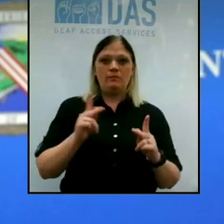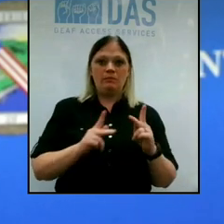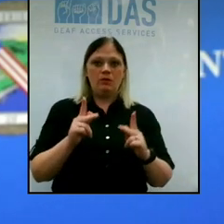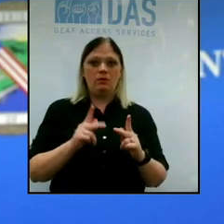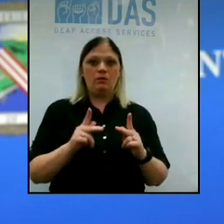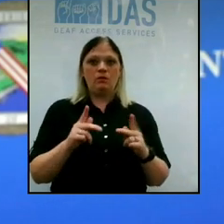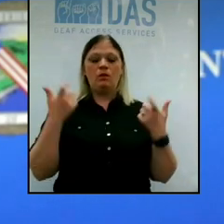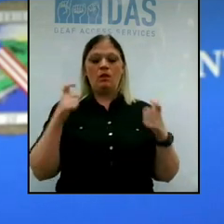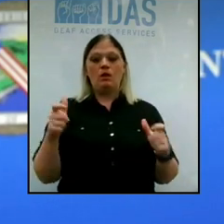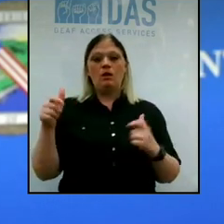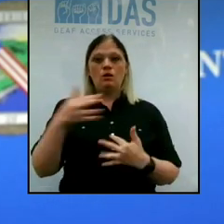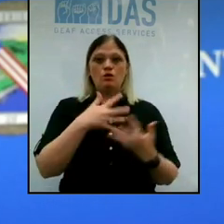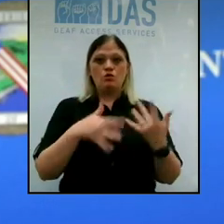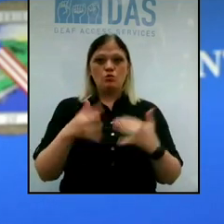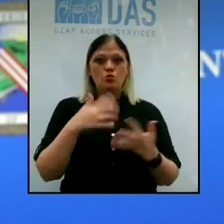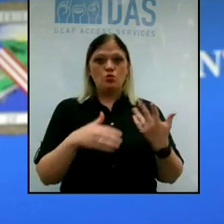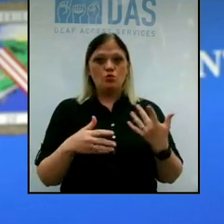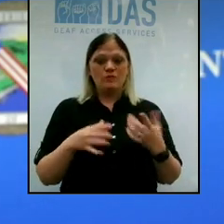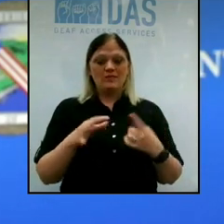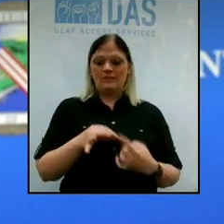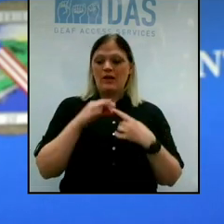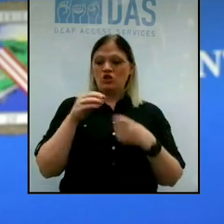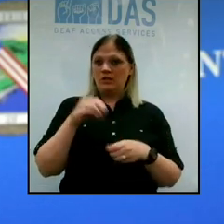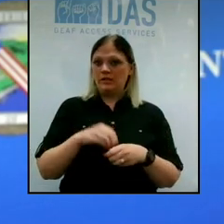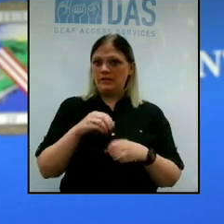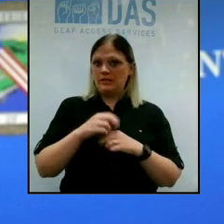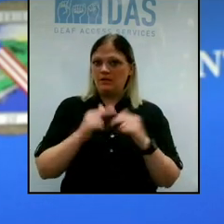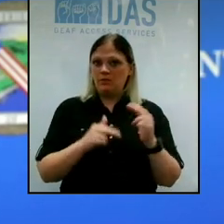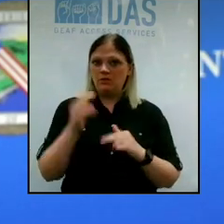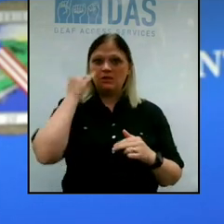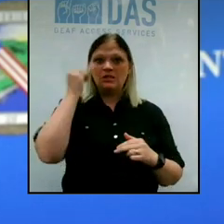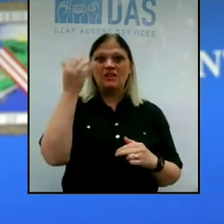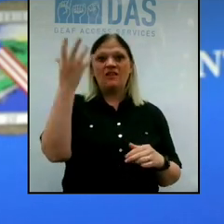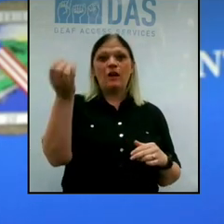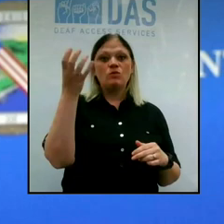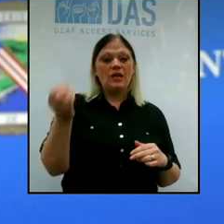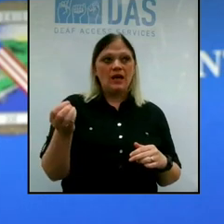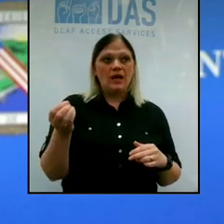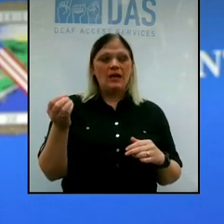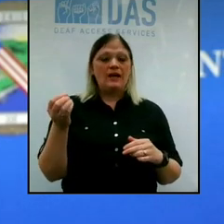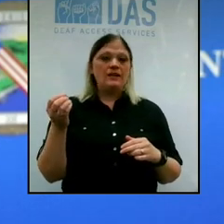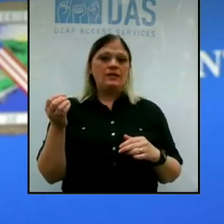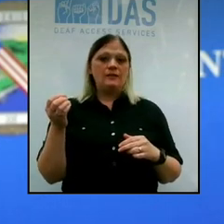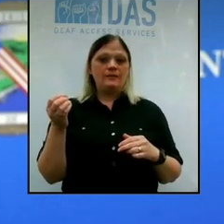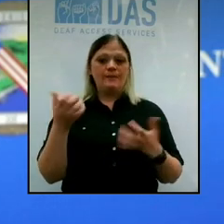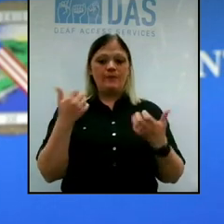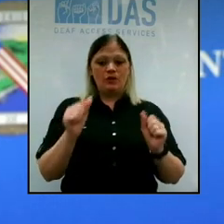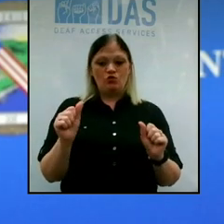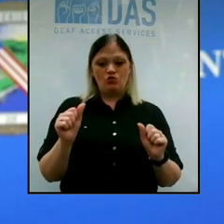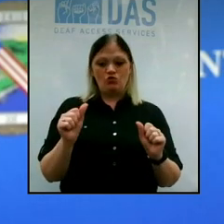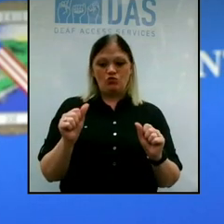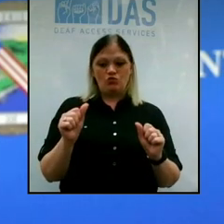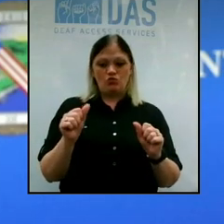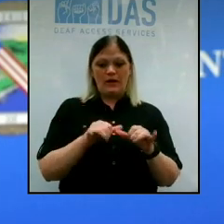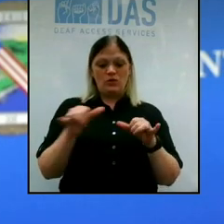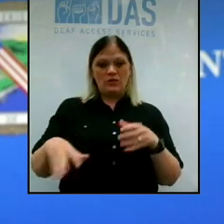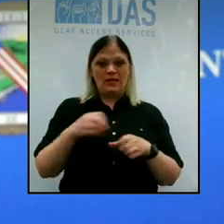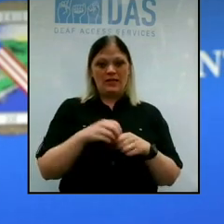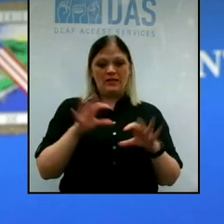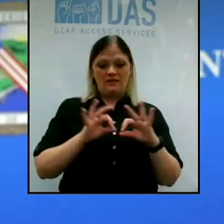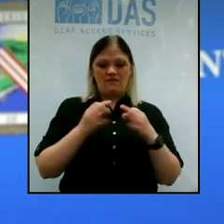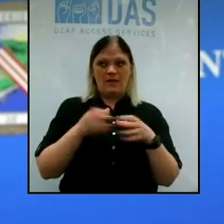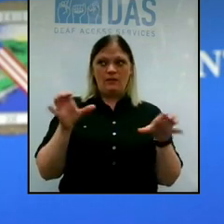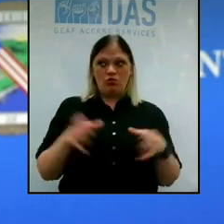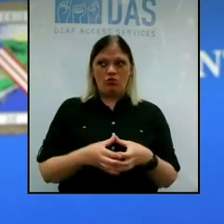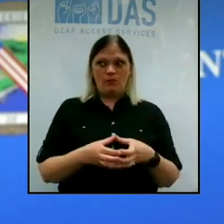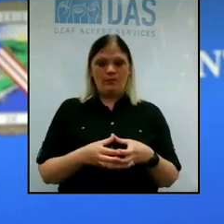avoiding large gatherings, especially inside. When you go out, try to stay in, you know, your family unit. If